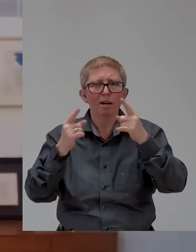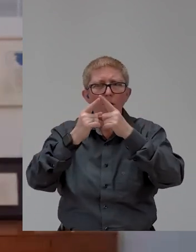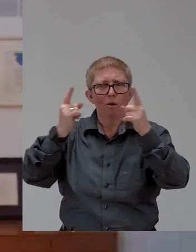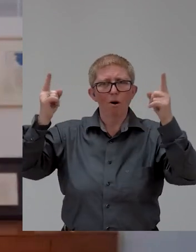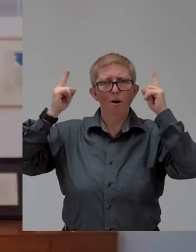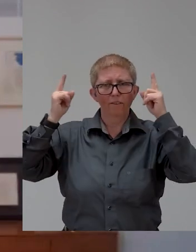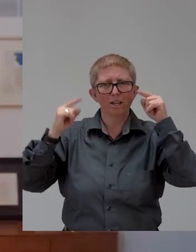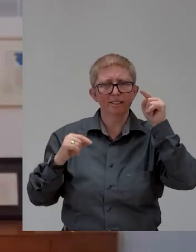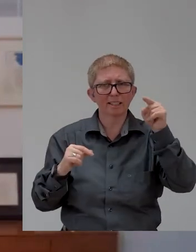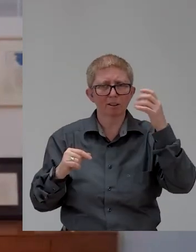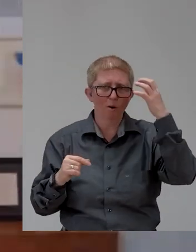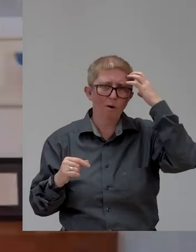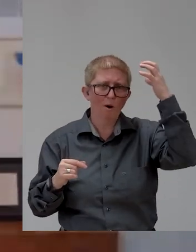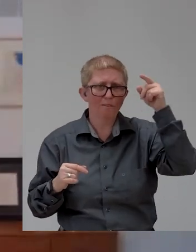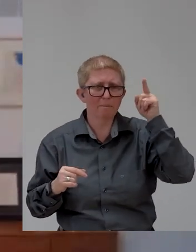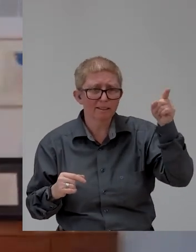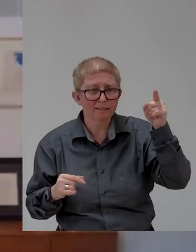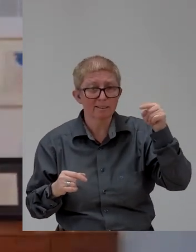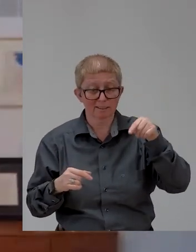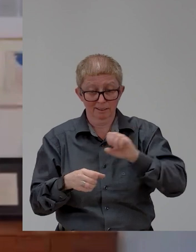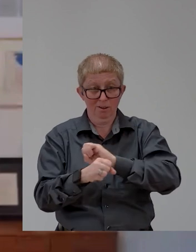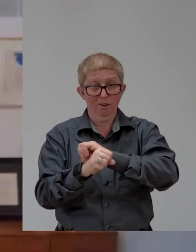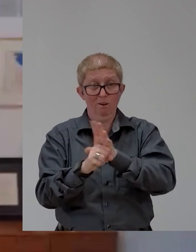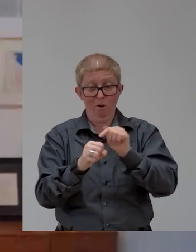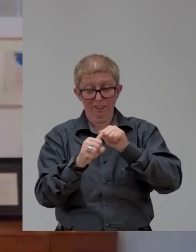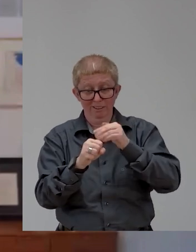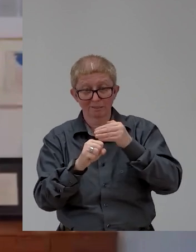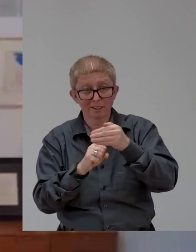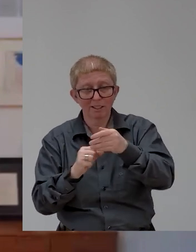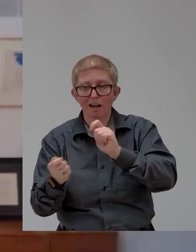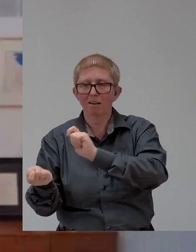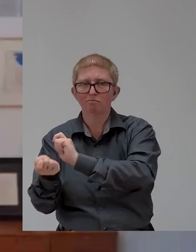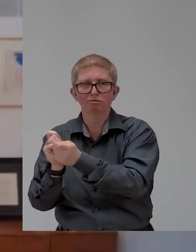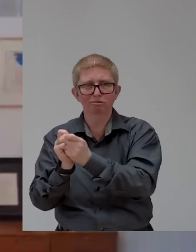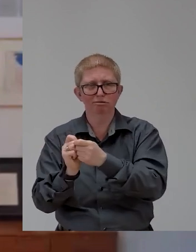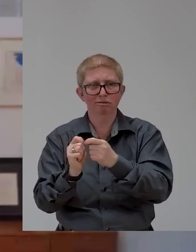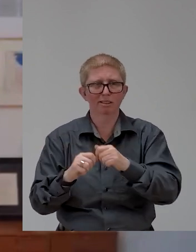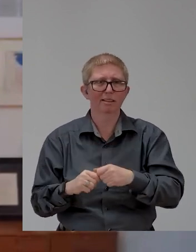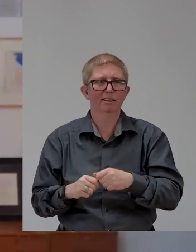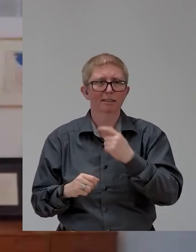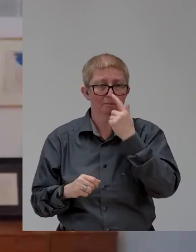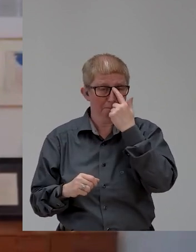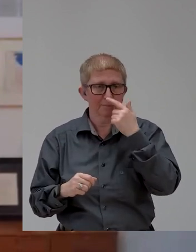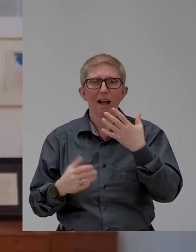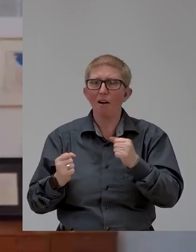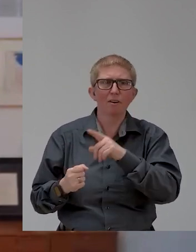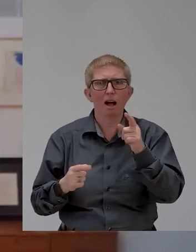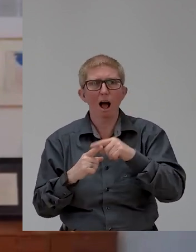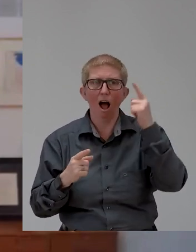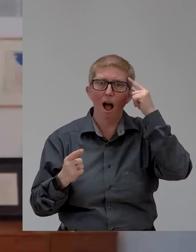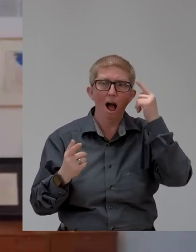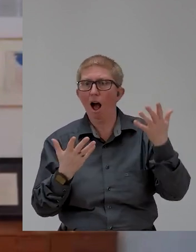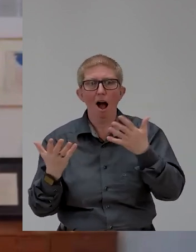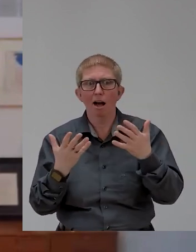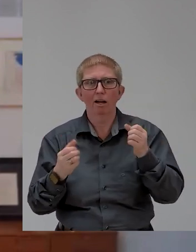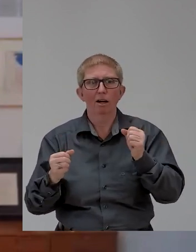pandemic, a lot of these organizations used, I'll call it, emergency procurement authority, right? Or